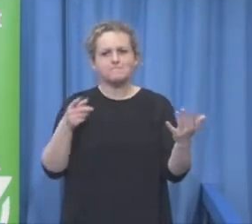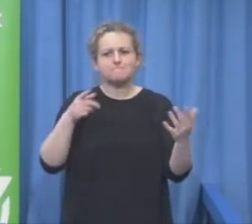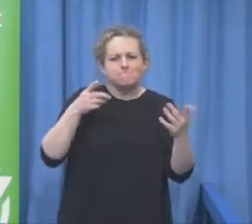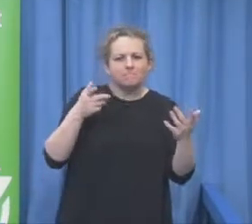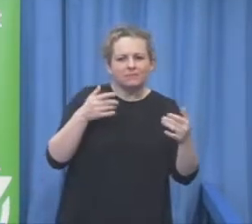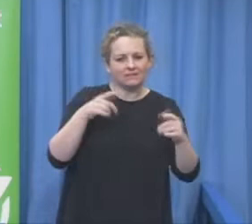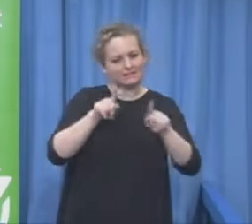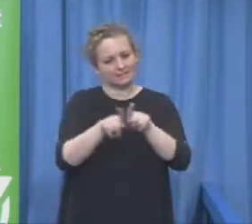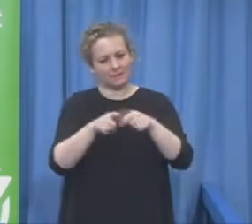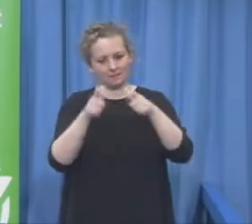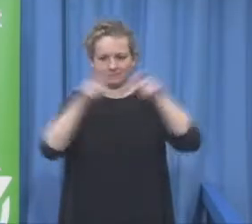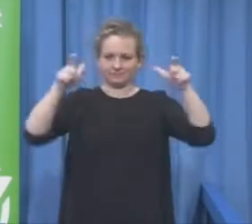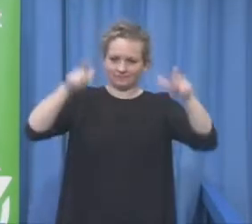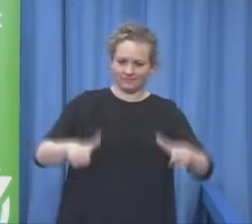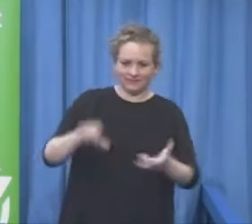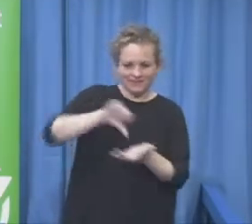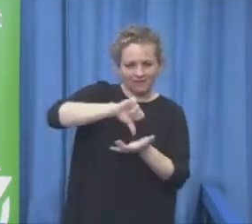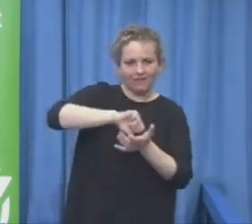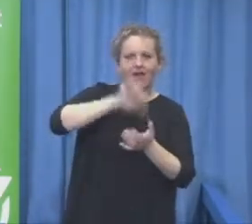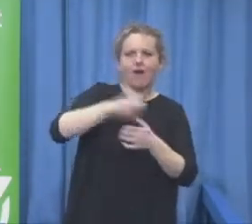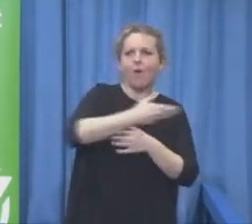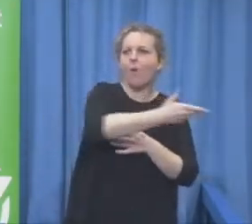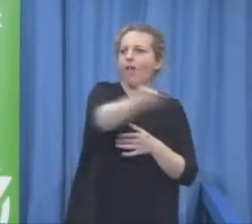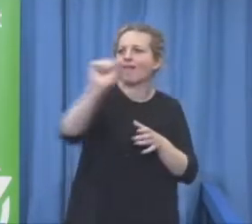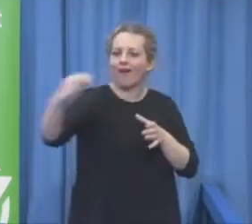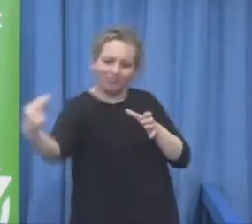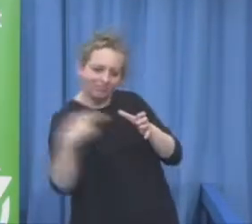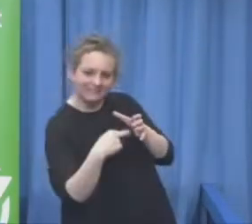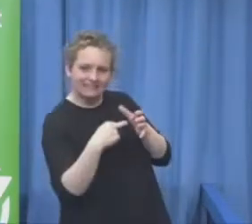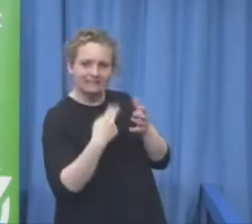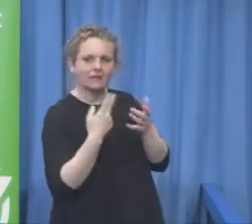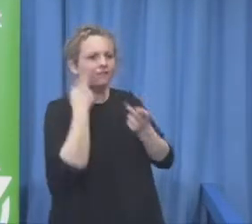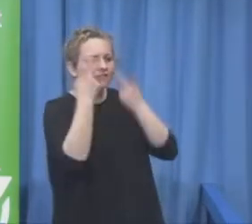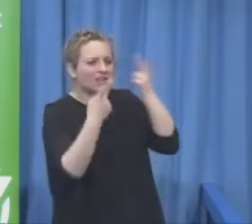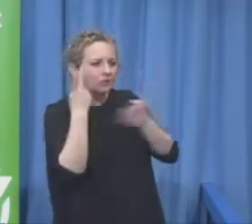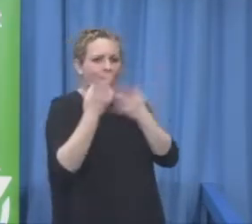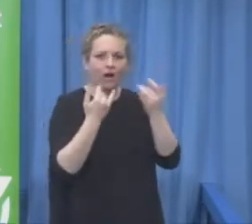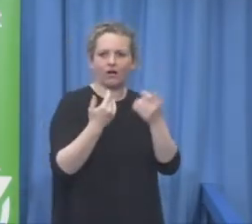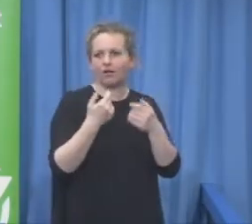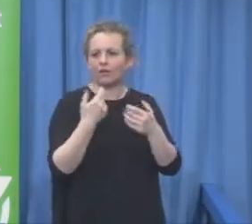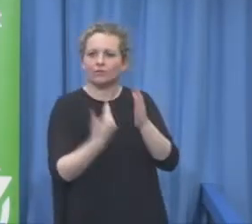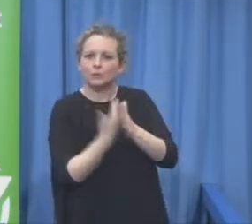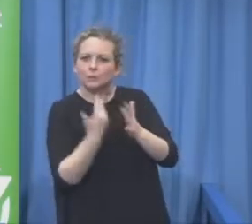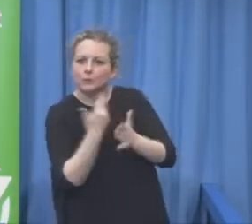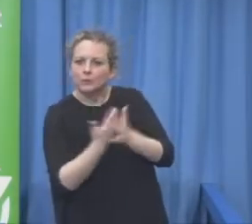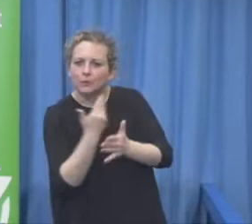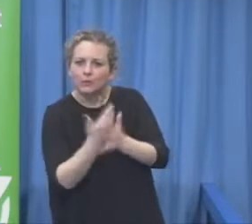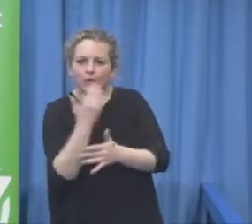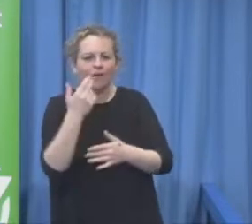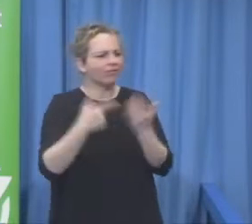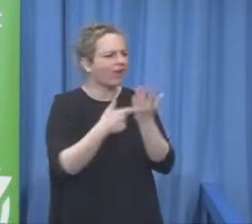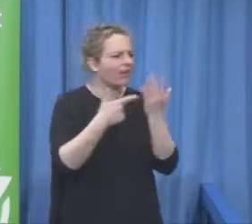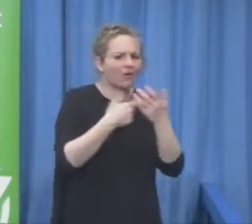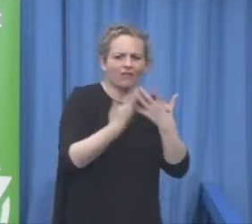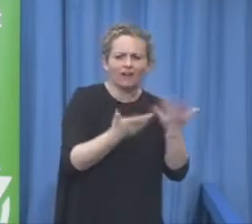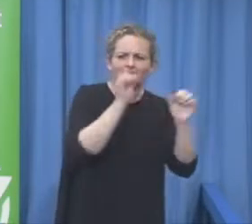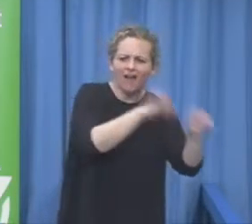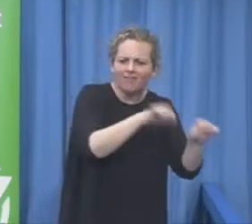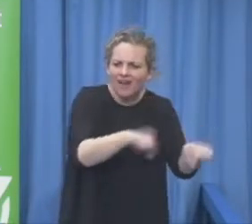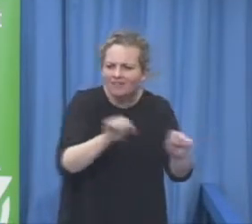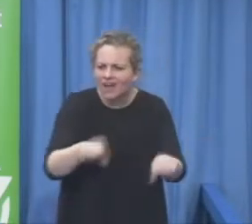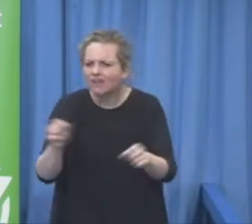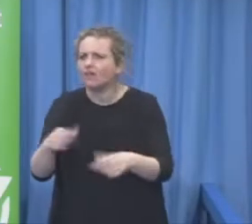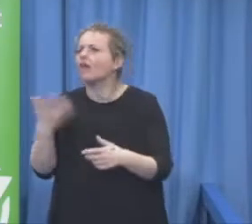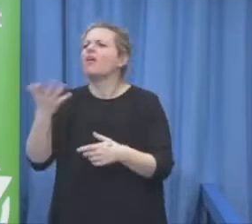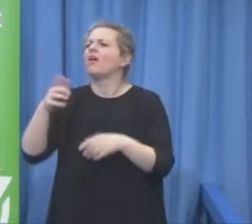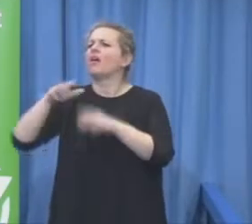the every generations every sectors the government company student university